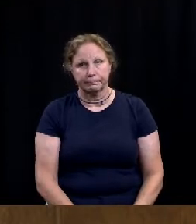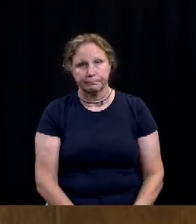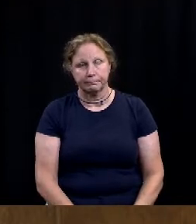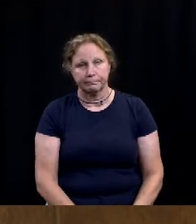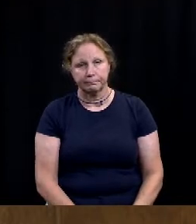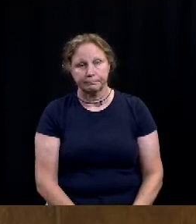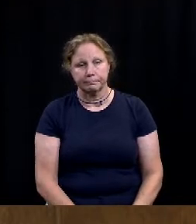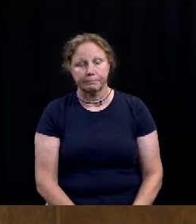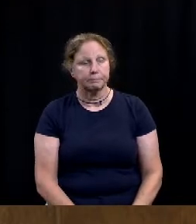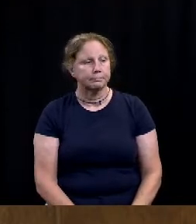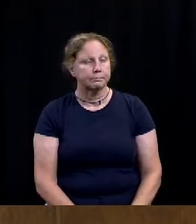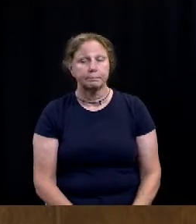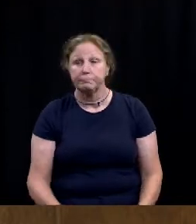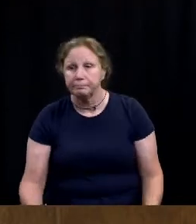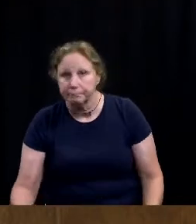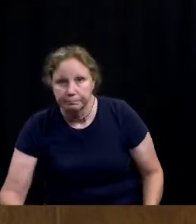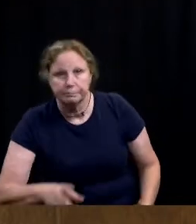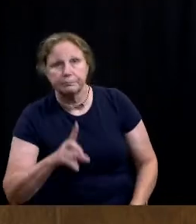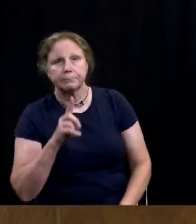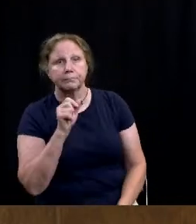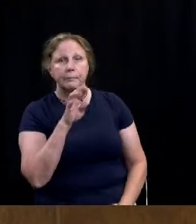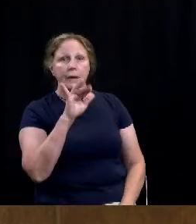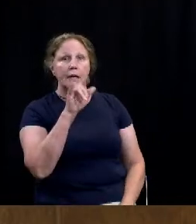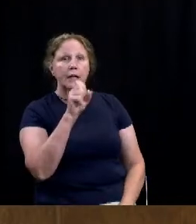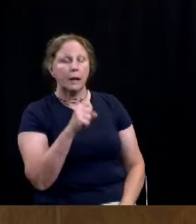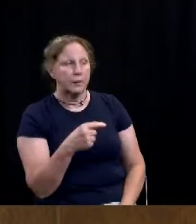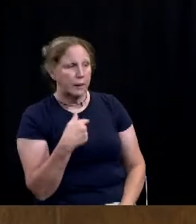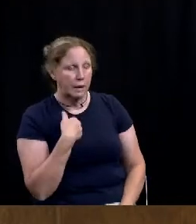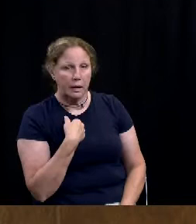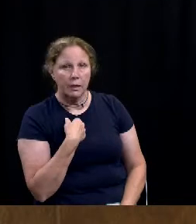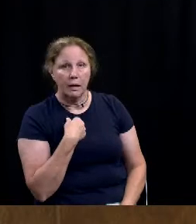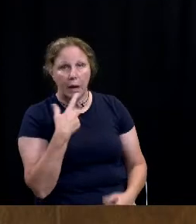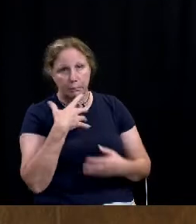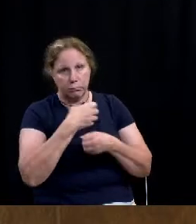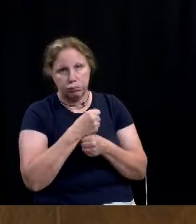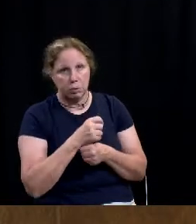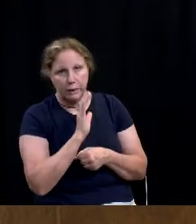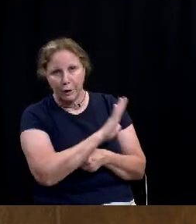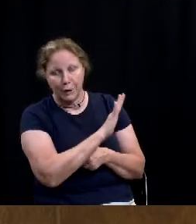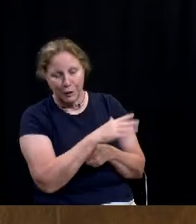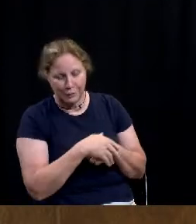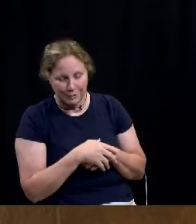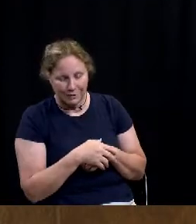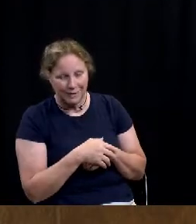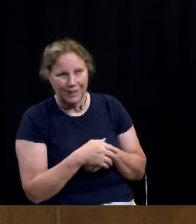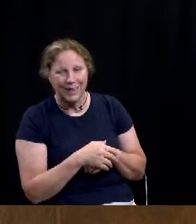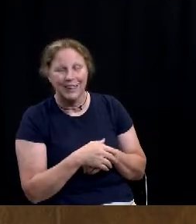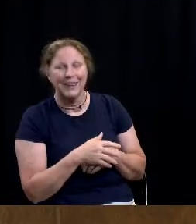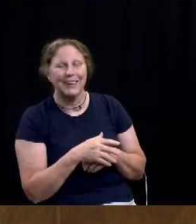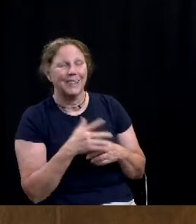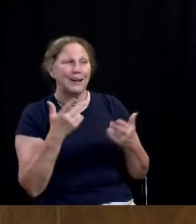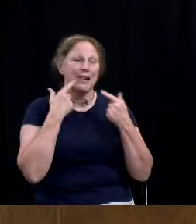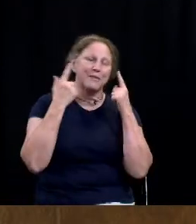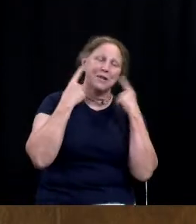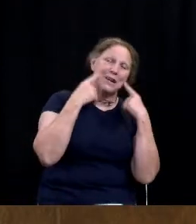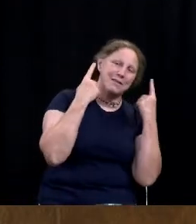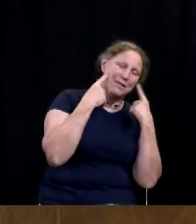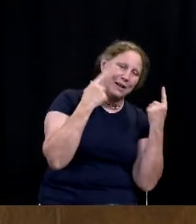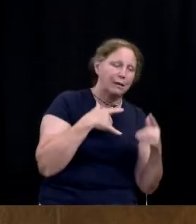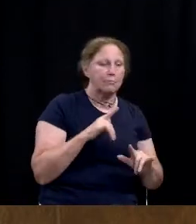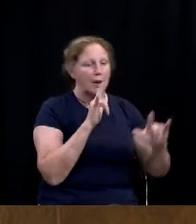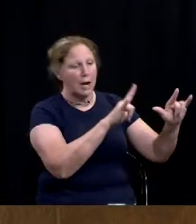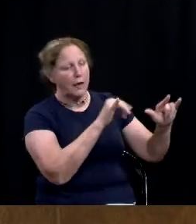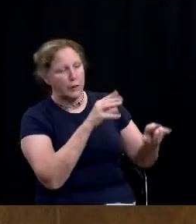And I'll just say five with much more brevity than that. But I appreciate, you know, I love you, Jim.